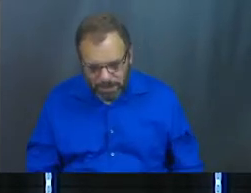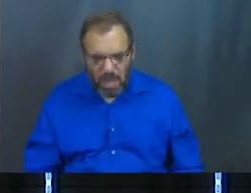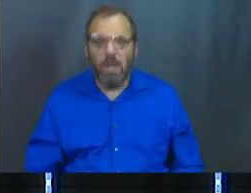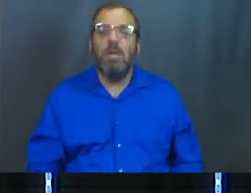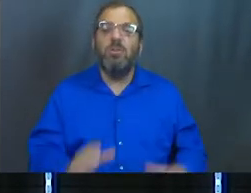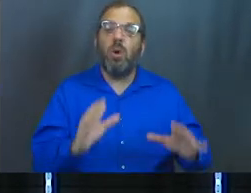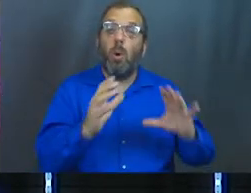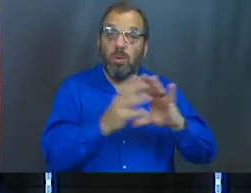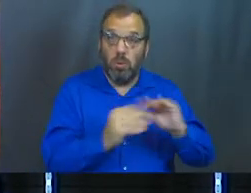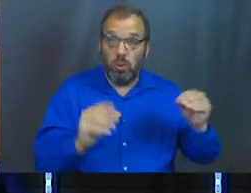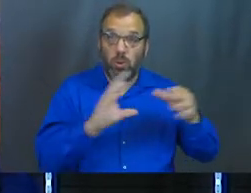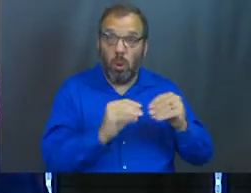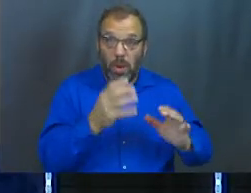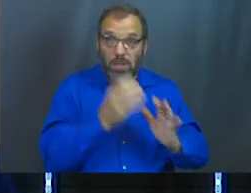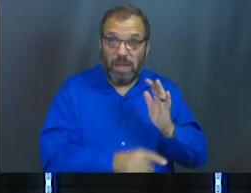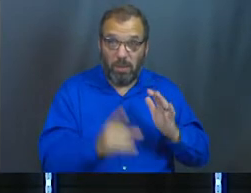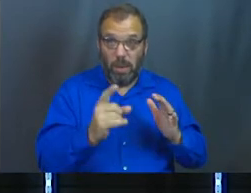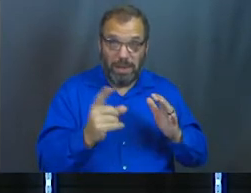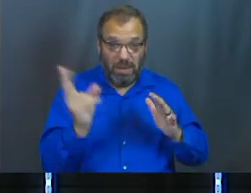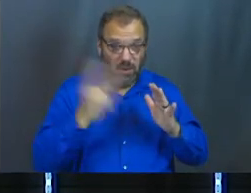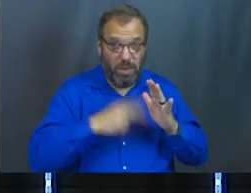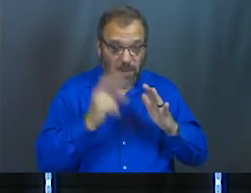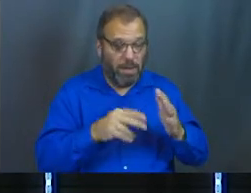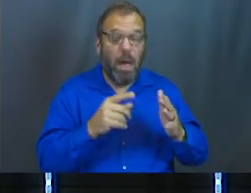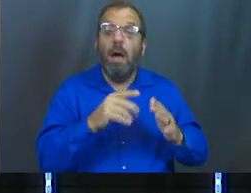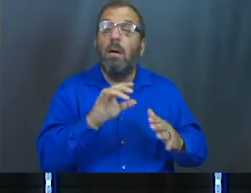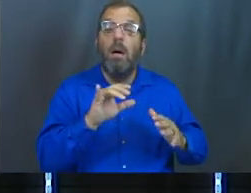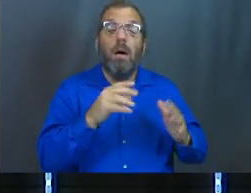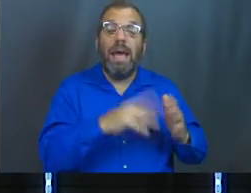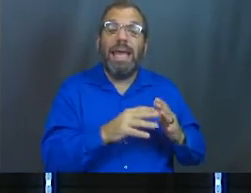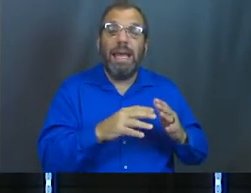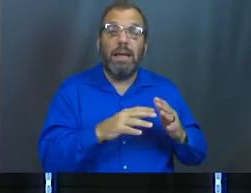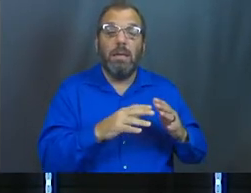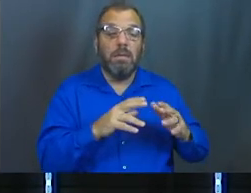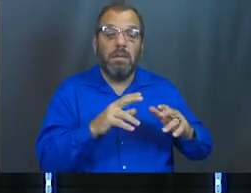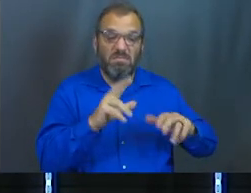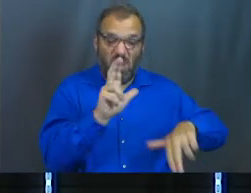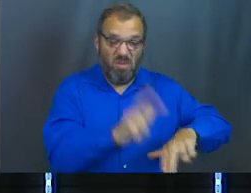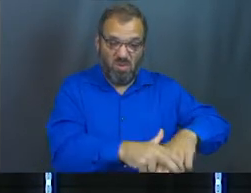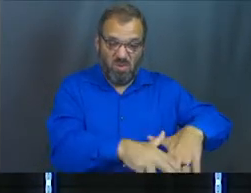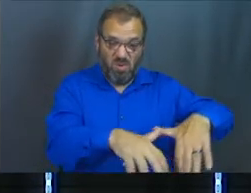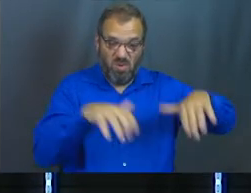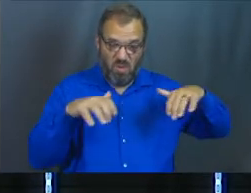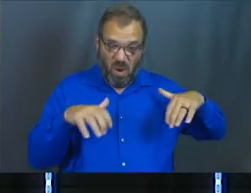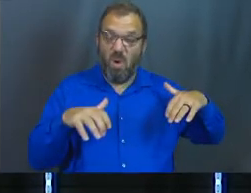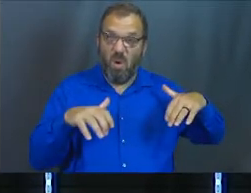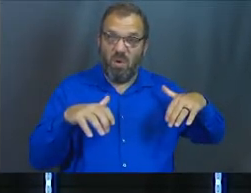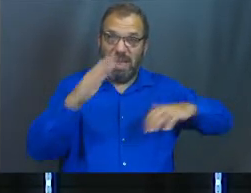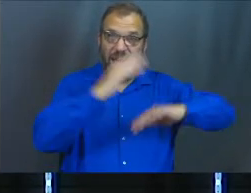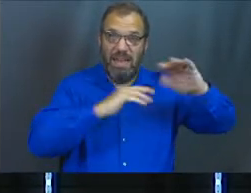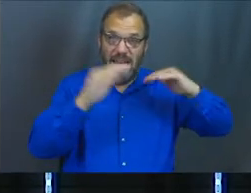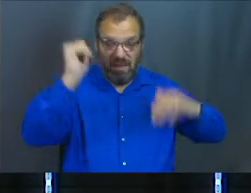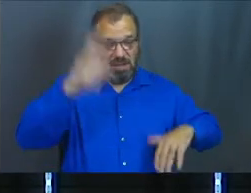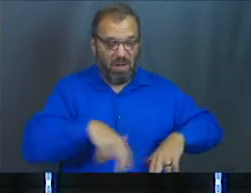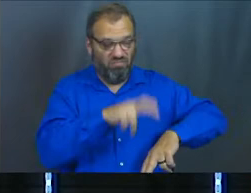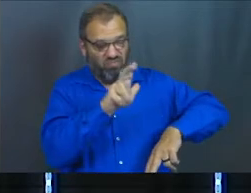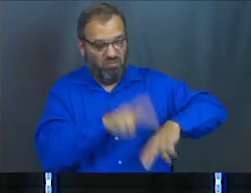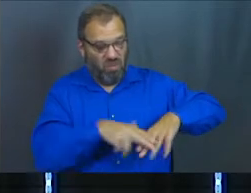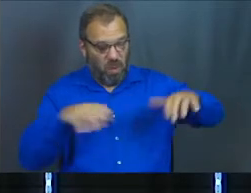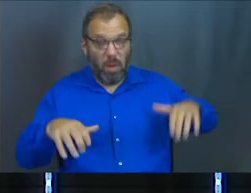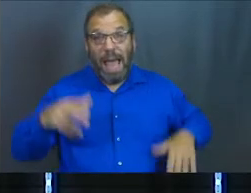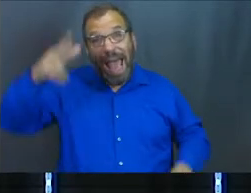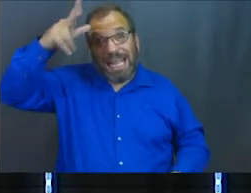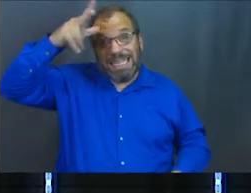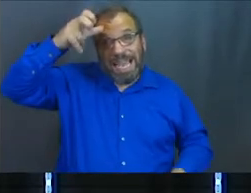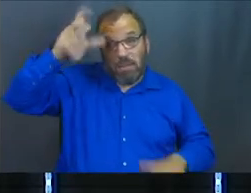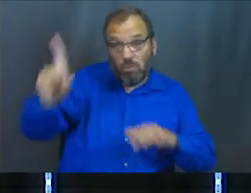scene here in Job chapter one. Some of you guys have been reading ahead, but what it is, is it's the throne room of heaven itself. And God is on his throne and Satan